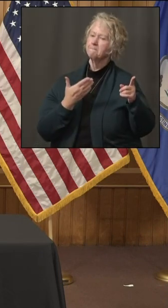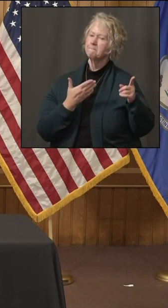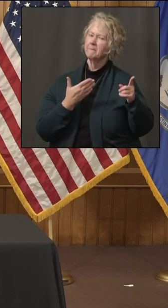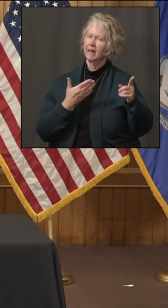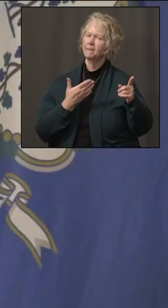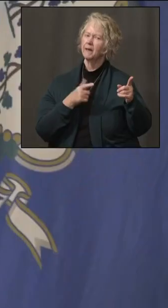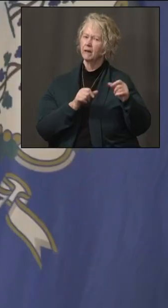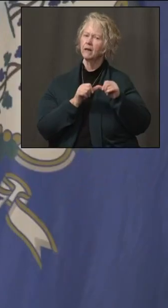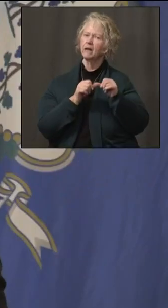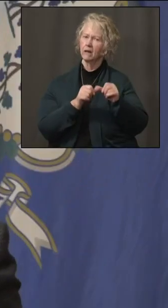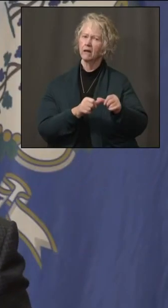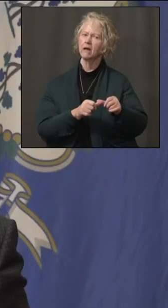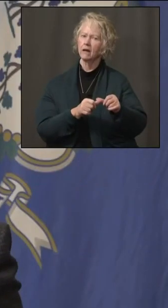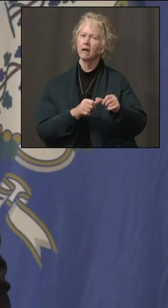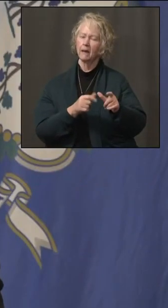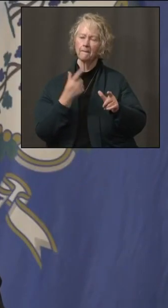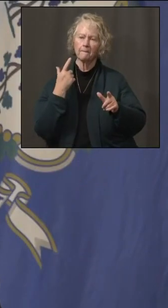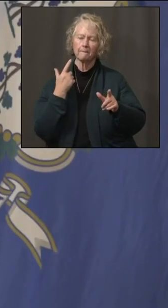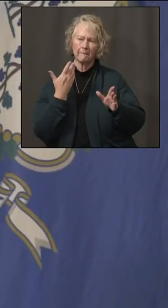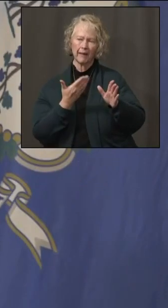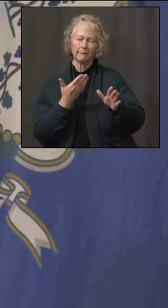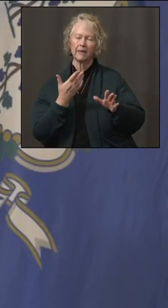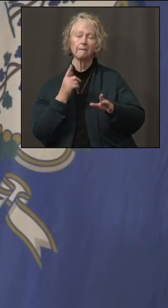but we're 100% aligned with Massachusetts.